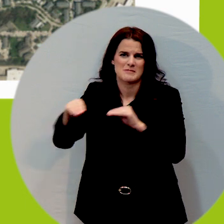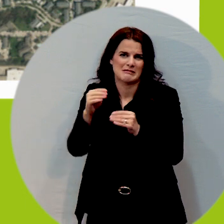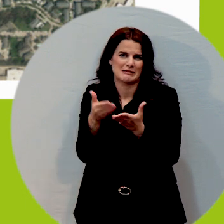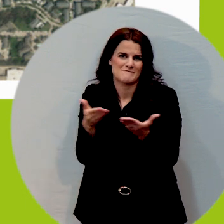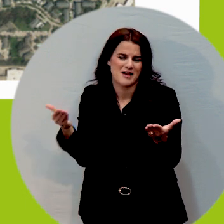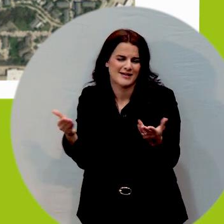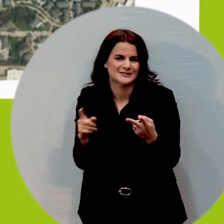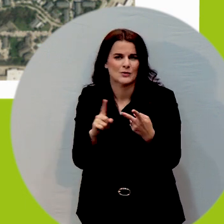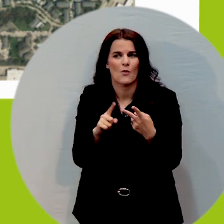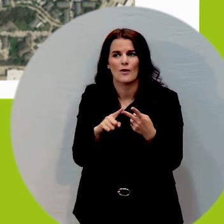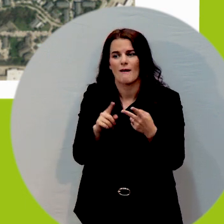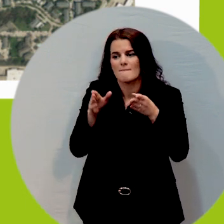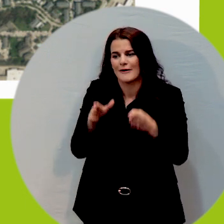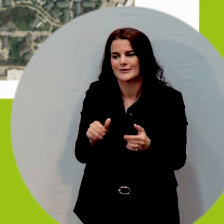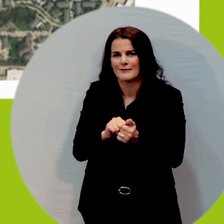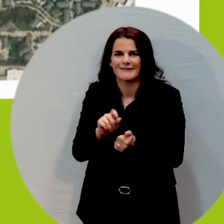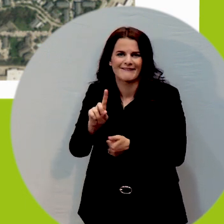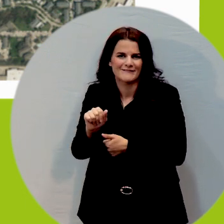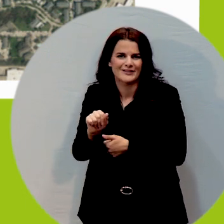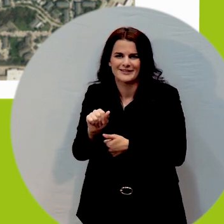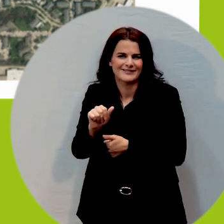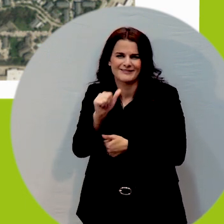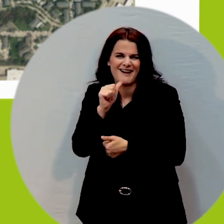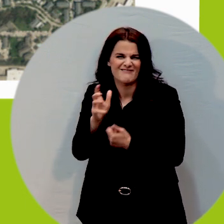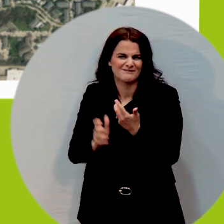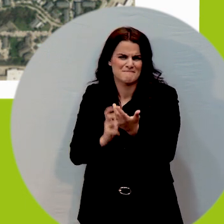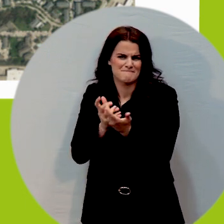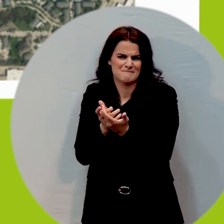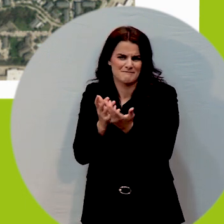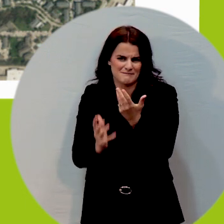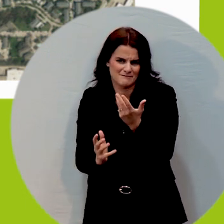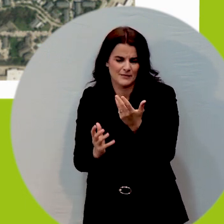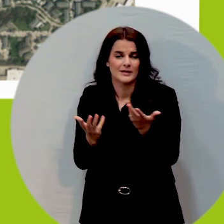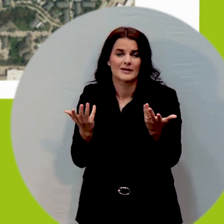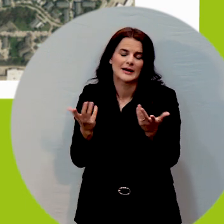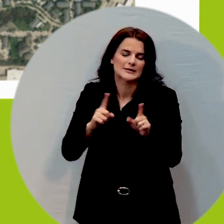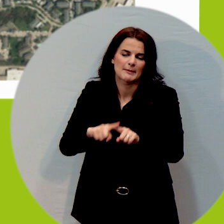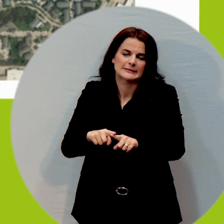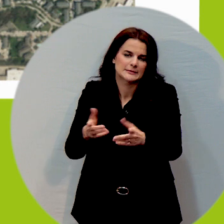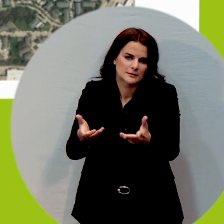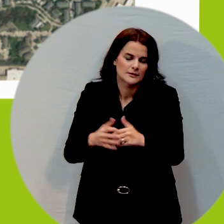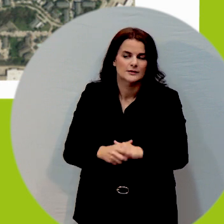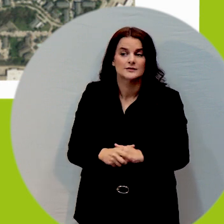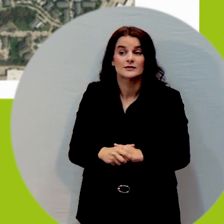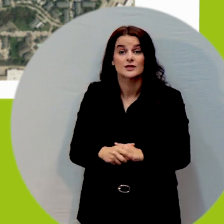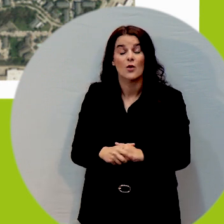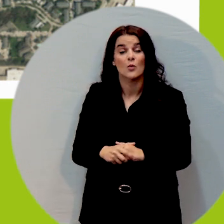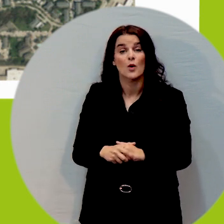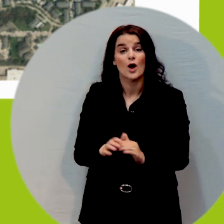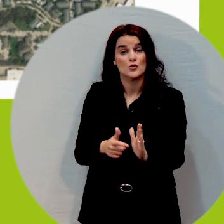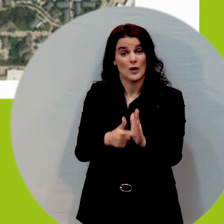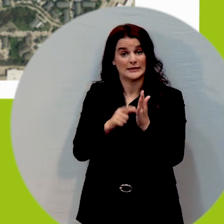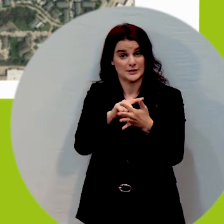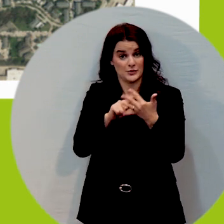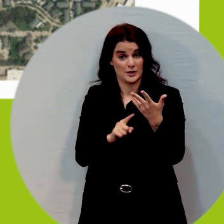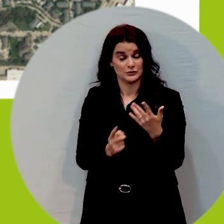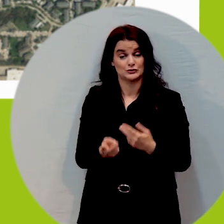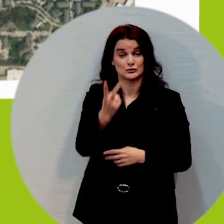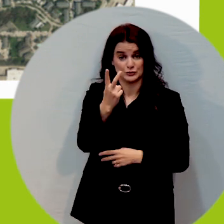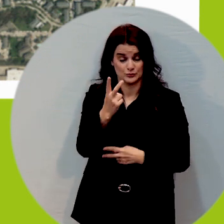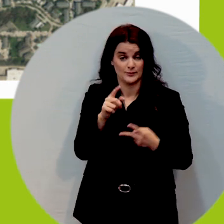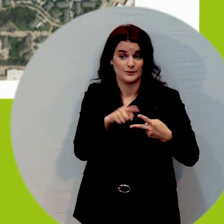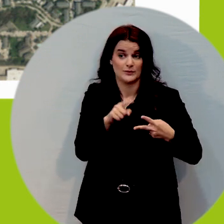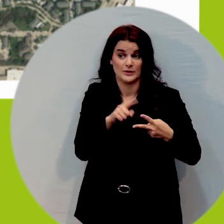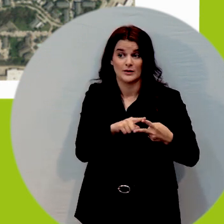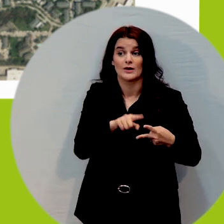or an individual with a disability. Just depending. The criteria we applied during the evaluation were two pieces. One was the